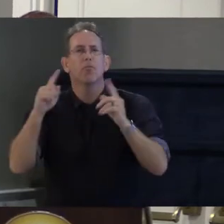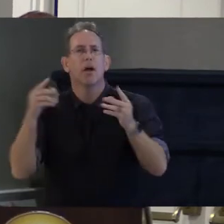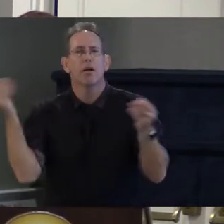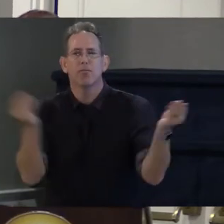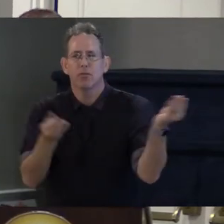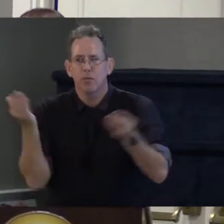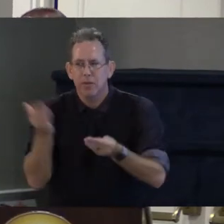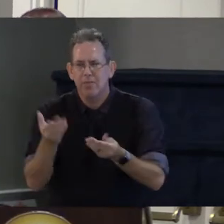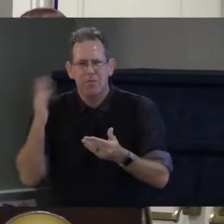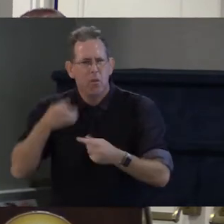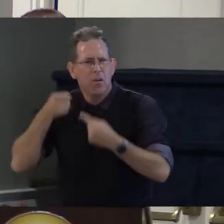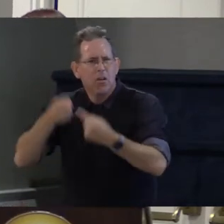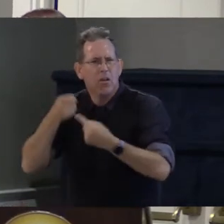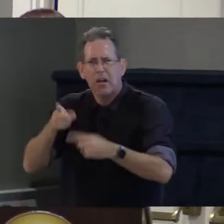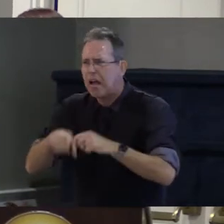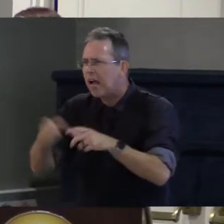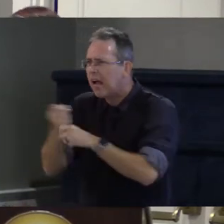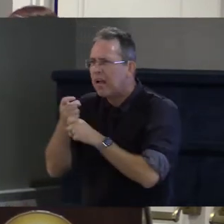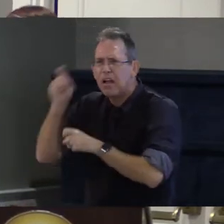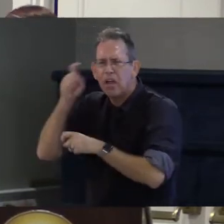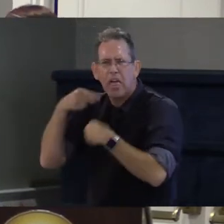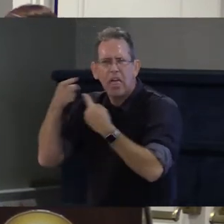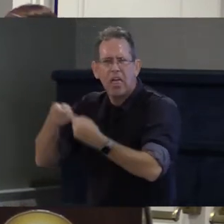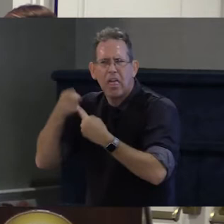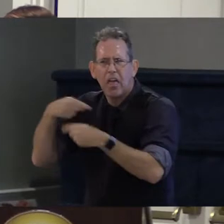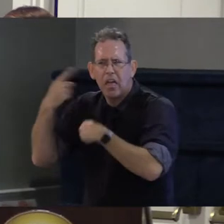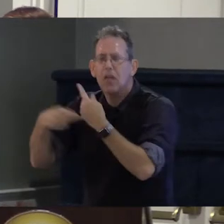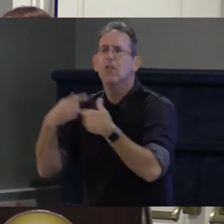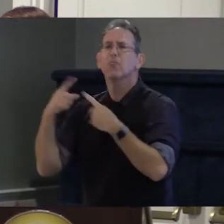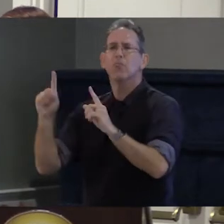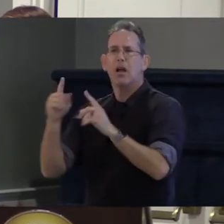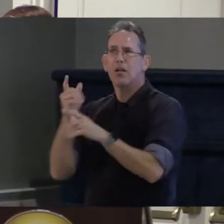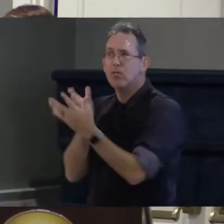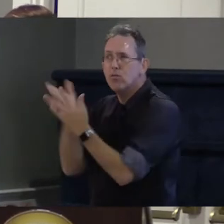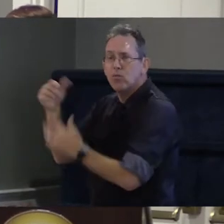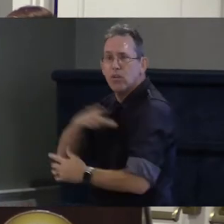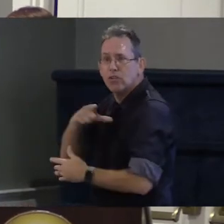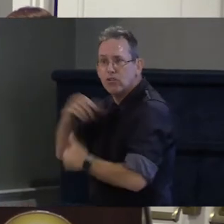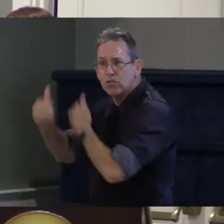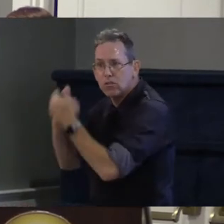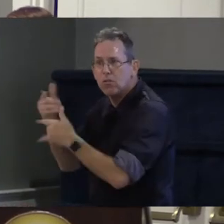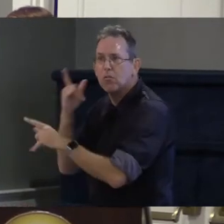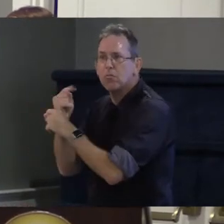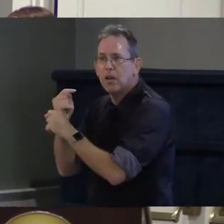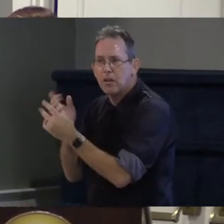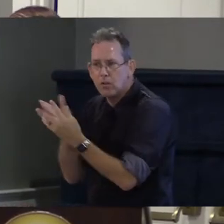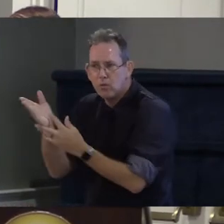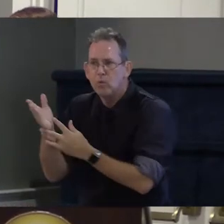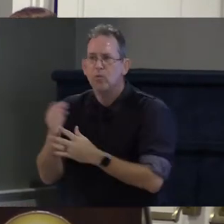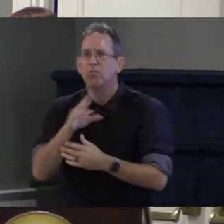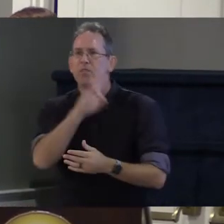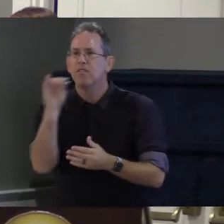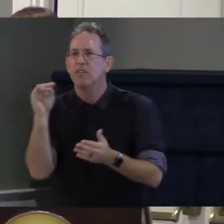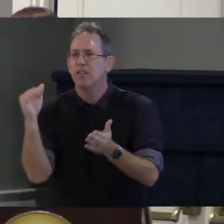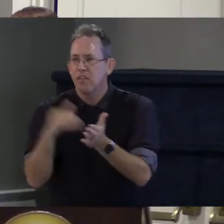on these issues it's going to profoundly affect as many as seventy thousand lives